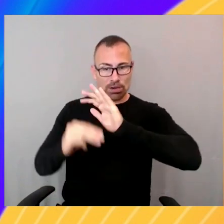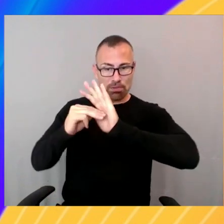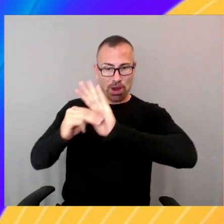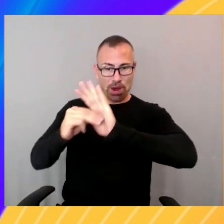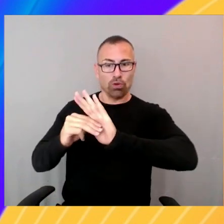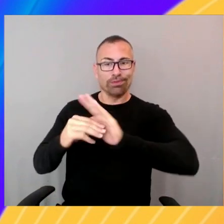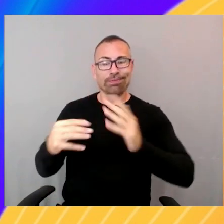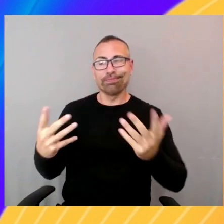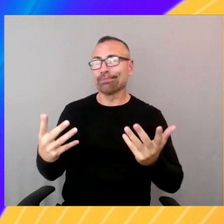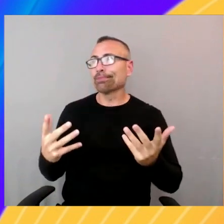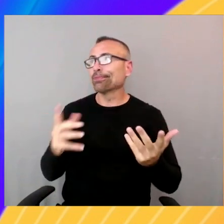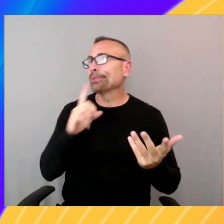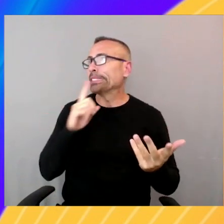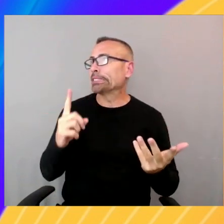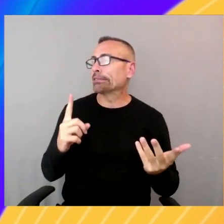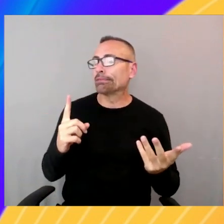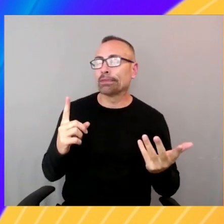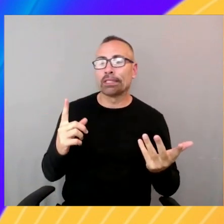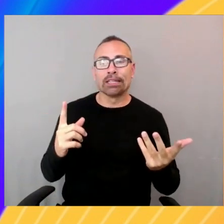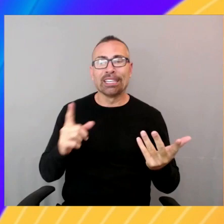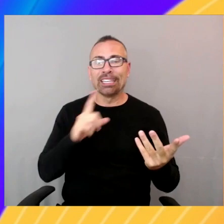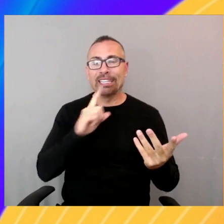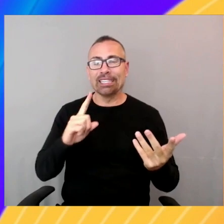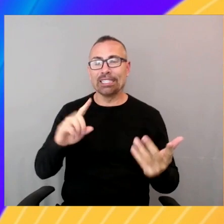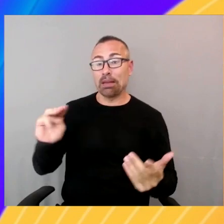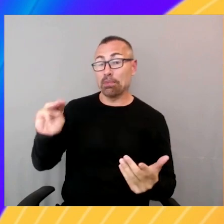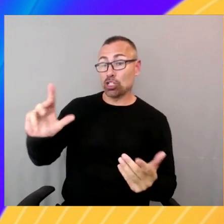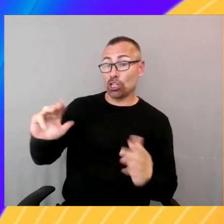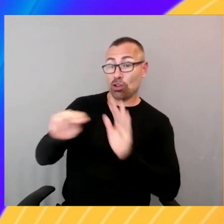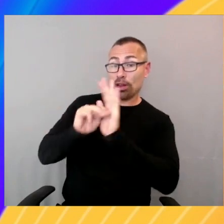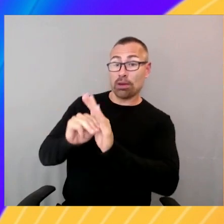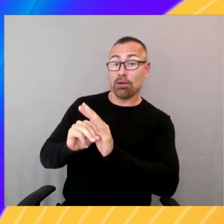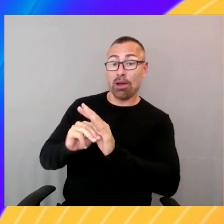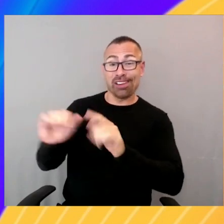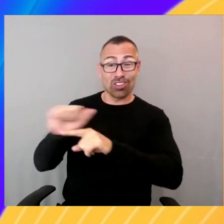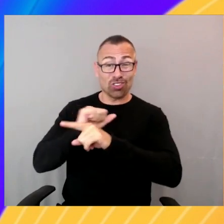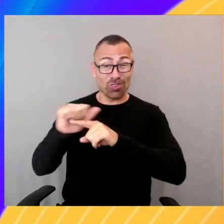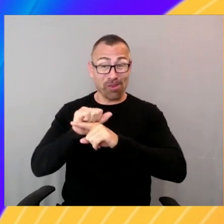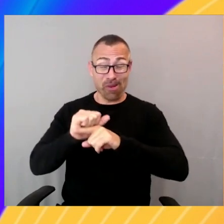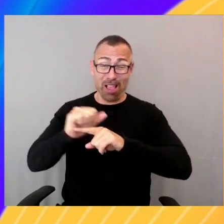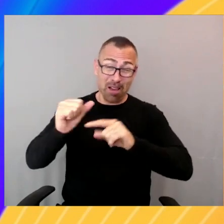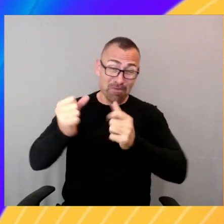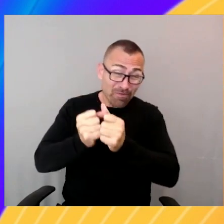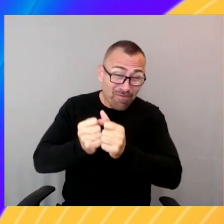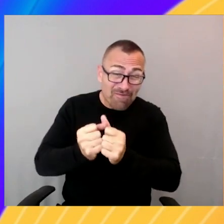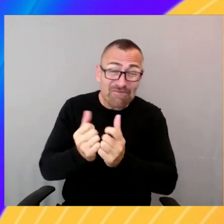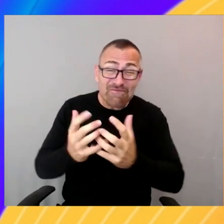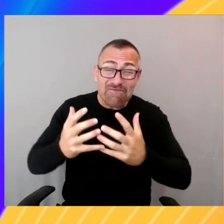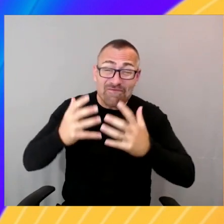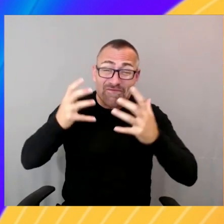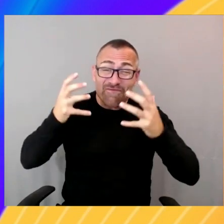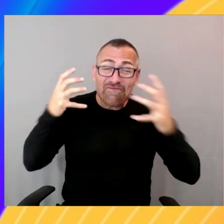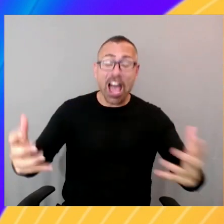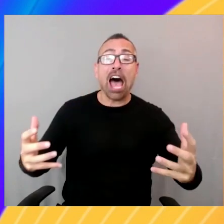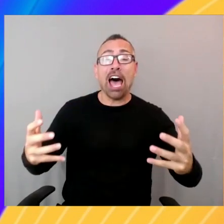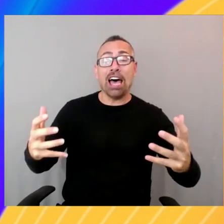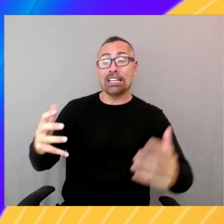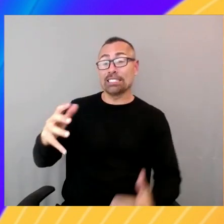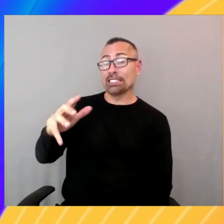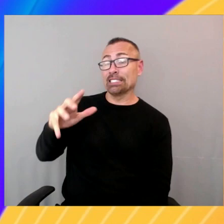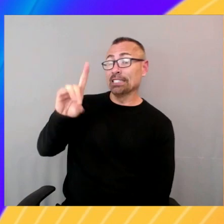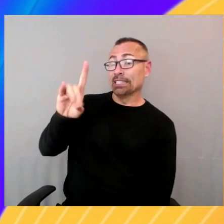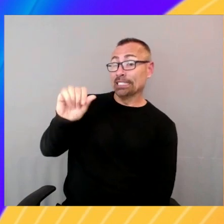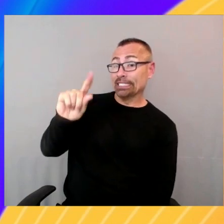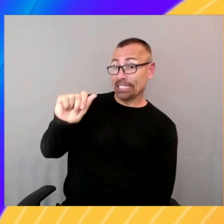a model, a machine learning model that is trained on vast amount of data. And I'm talking internet scale data. So that